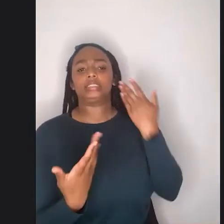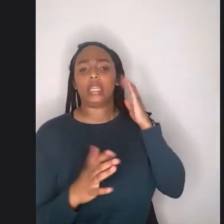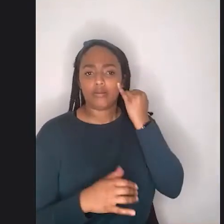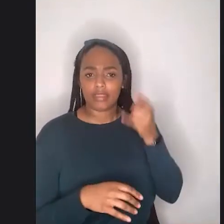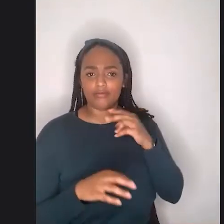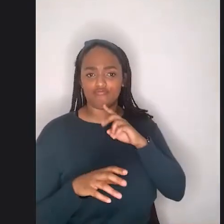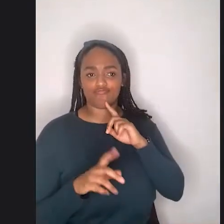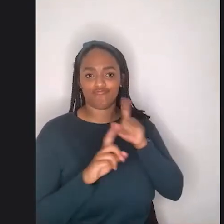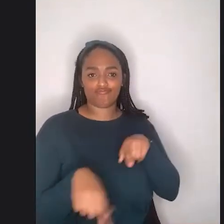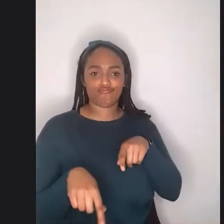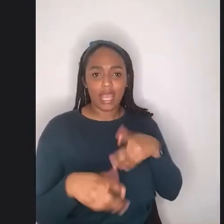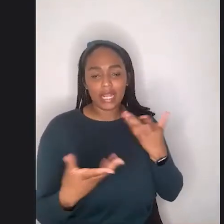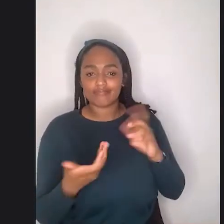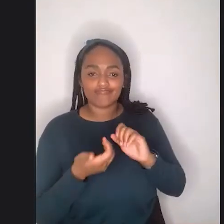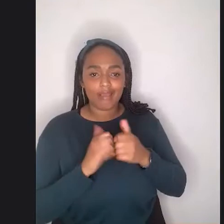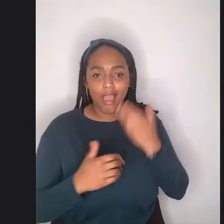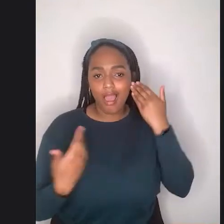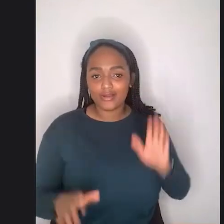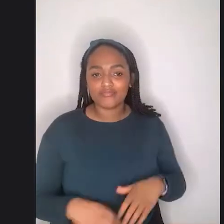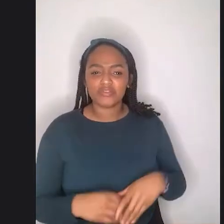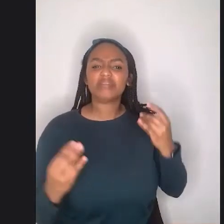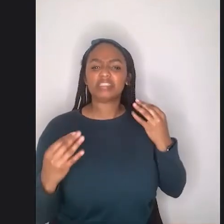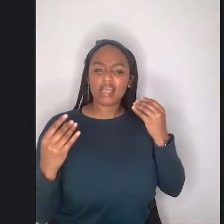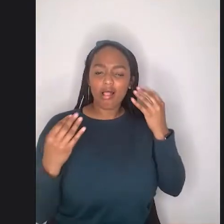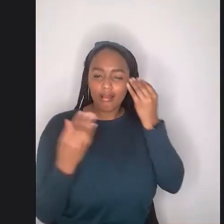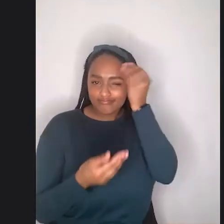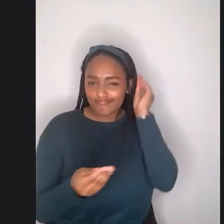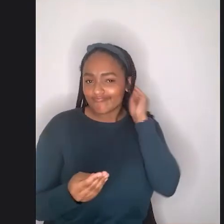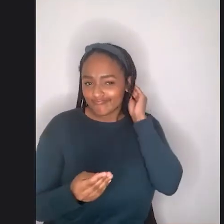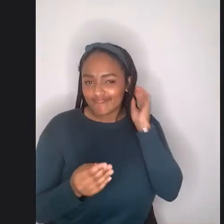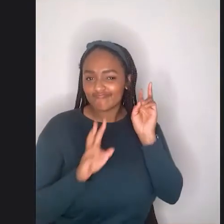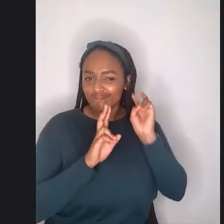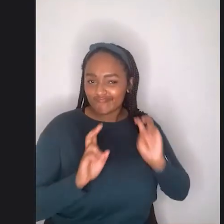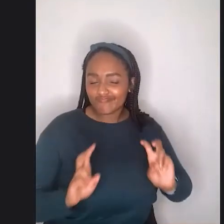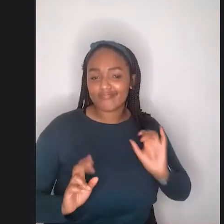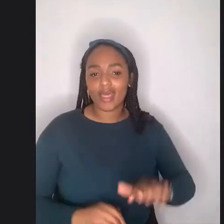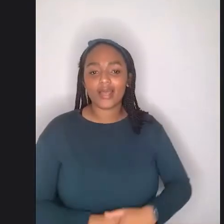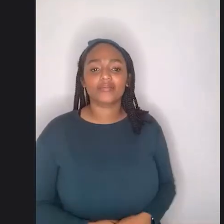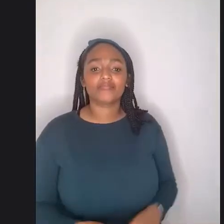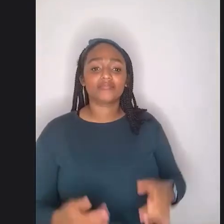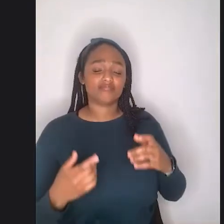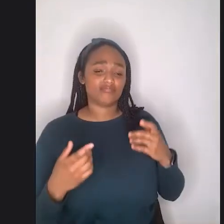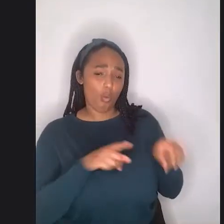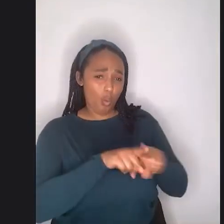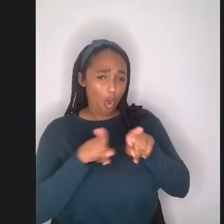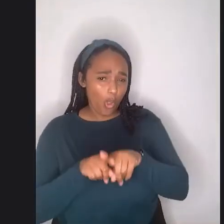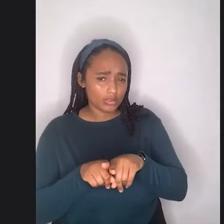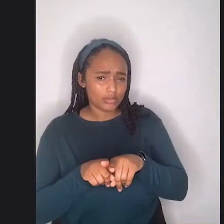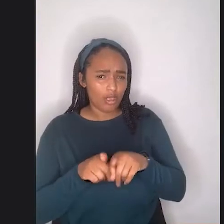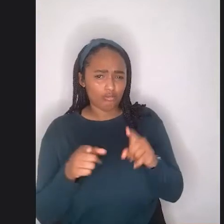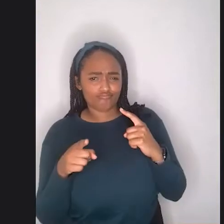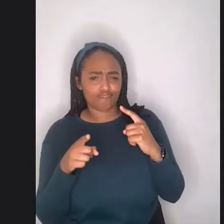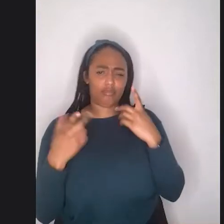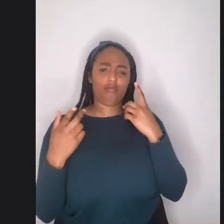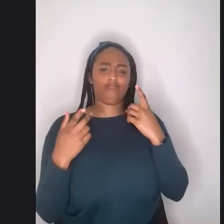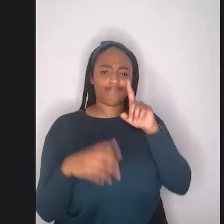percolating in my mind and also the confusion, right? Uh, you know, people wanting to reach out to curves